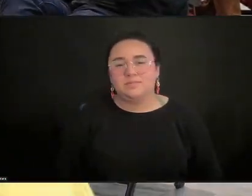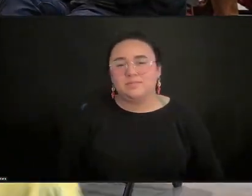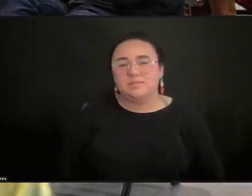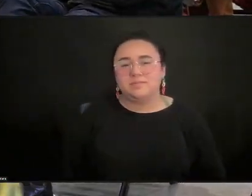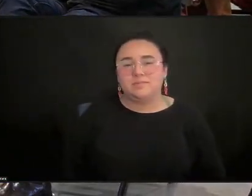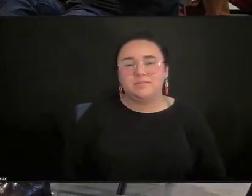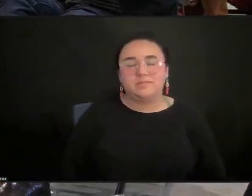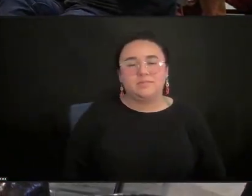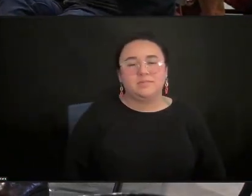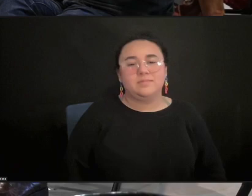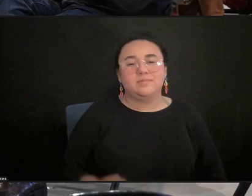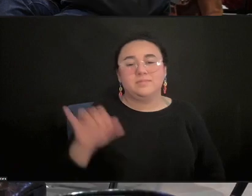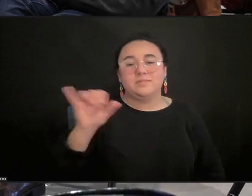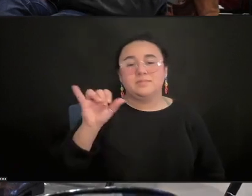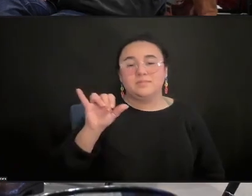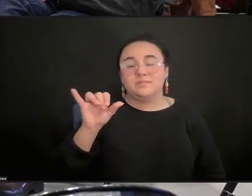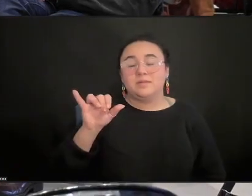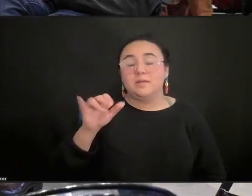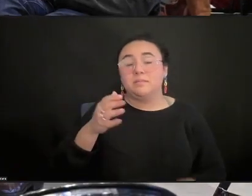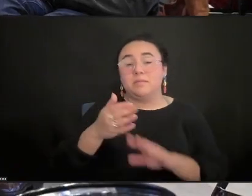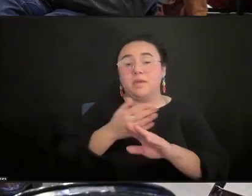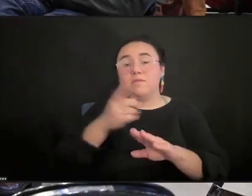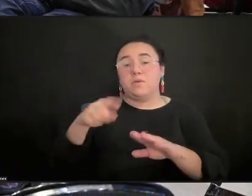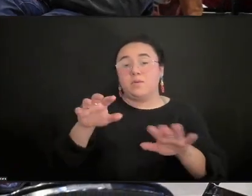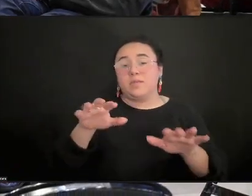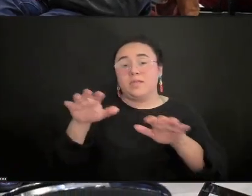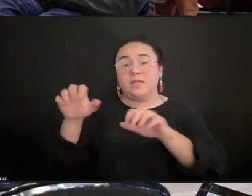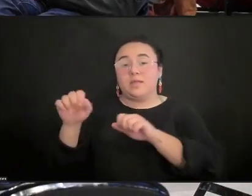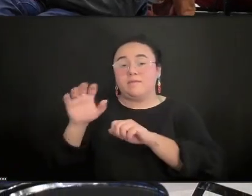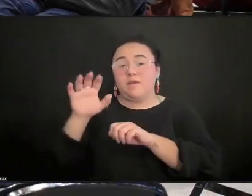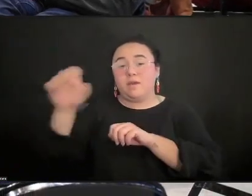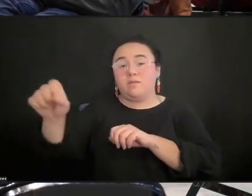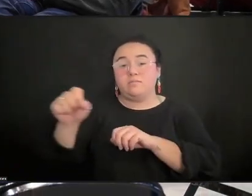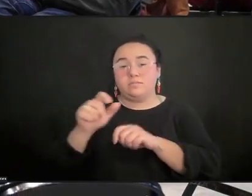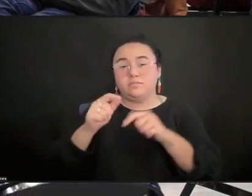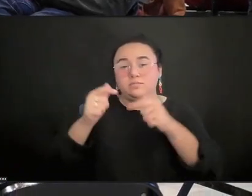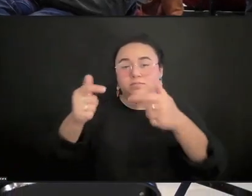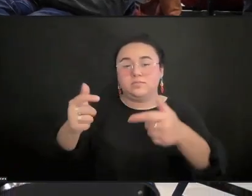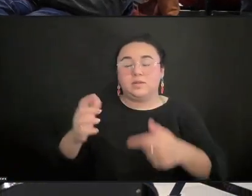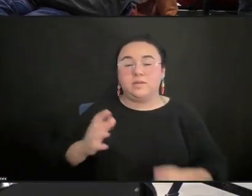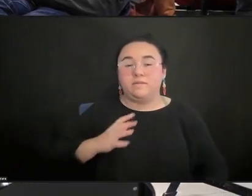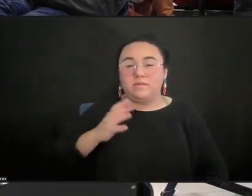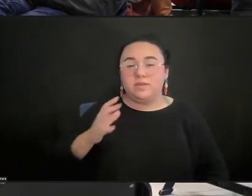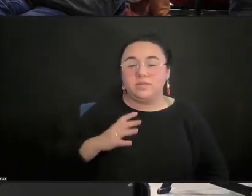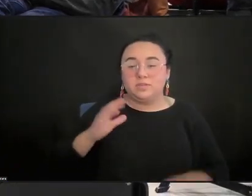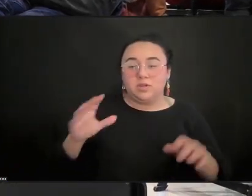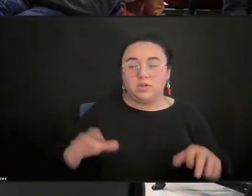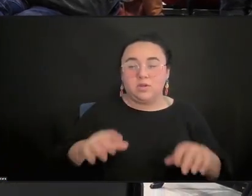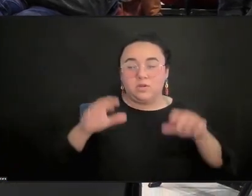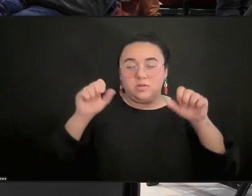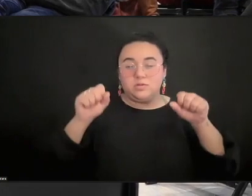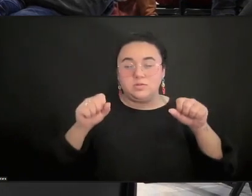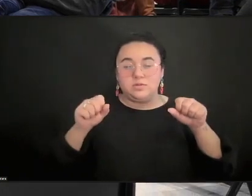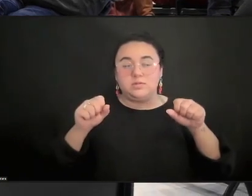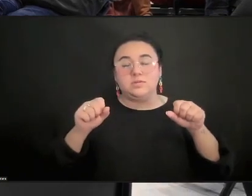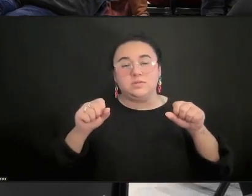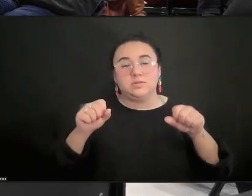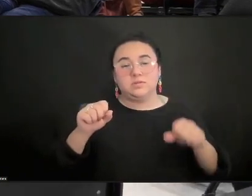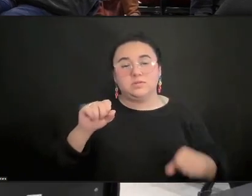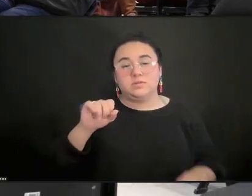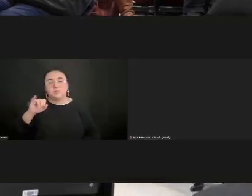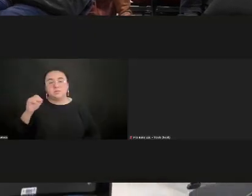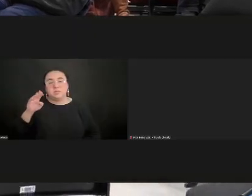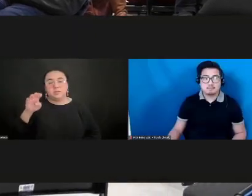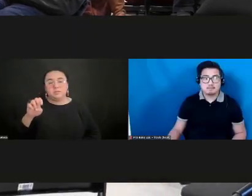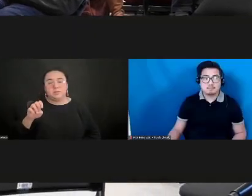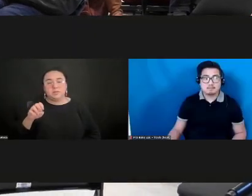And before you all leave, though, I do want to, of course, turn it back over to the official hostess, Jamie Gullum. Thank you,